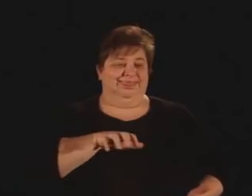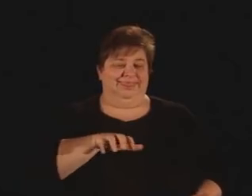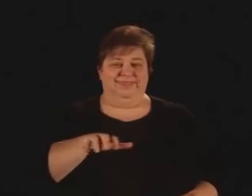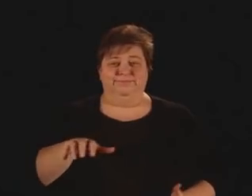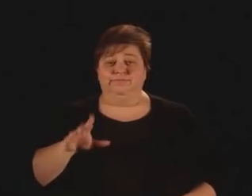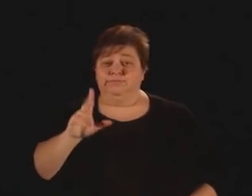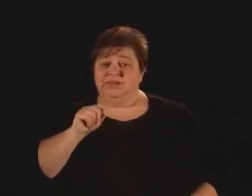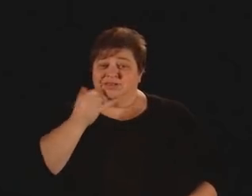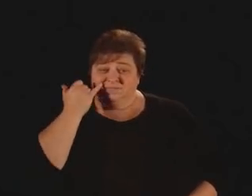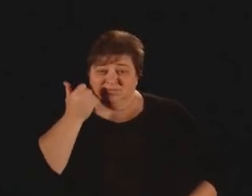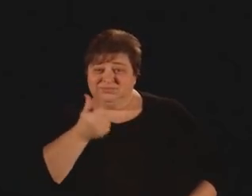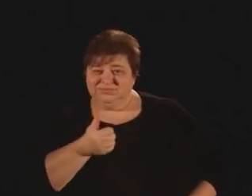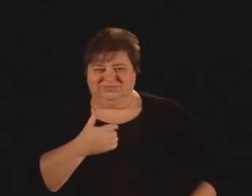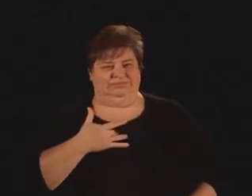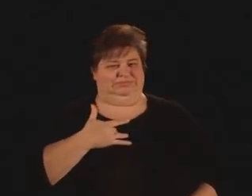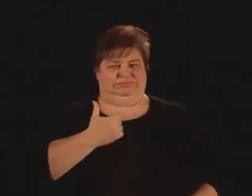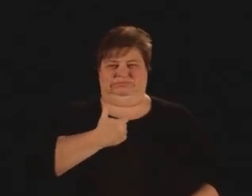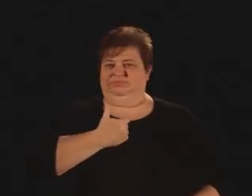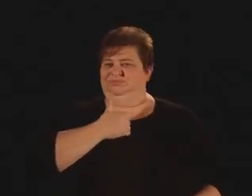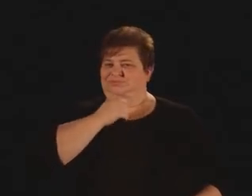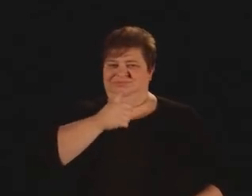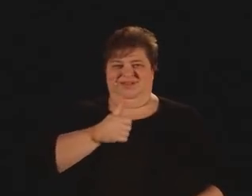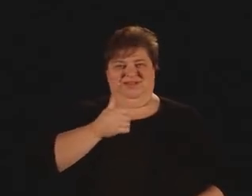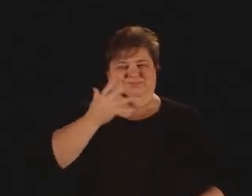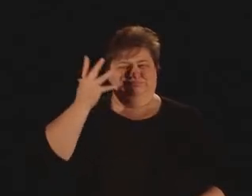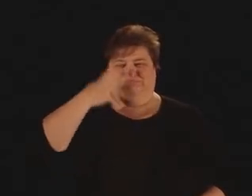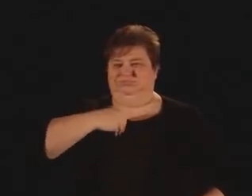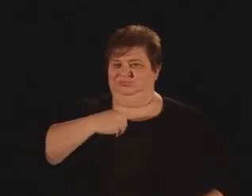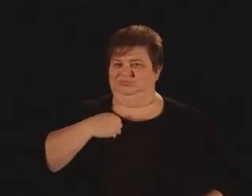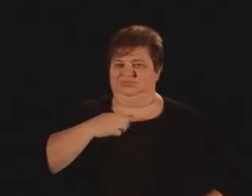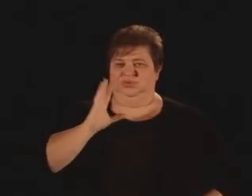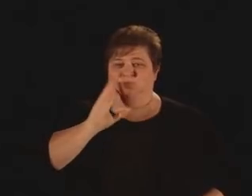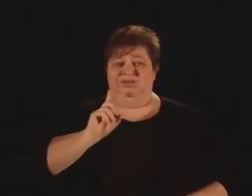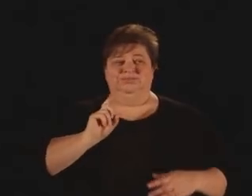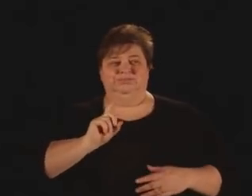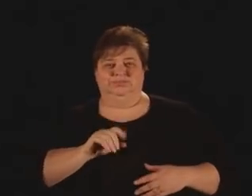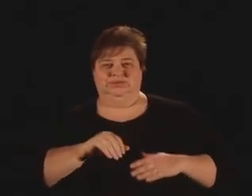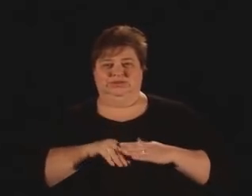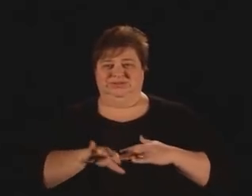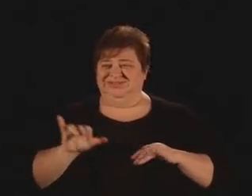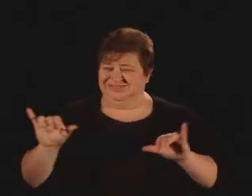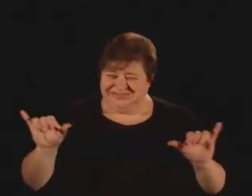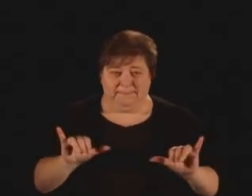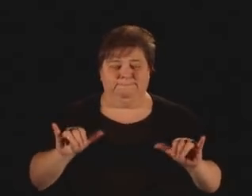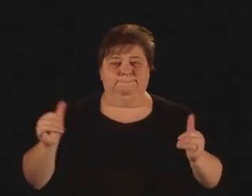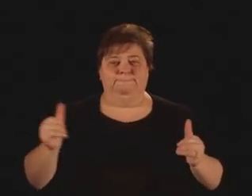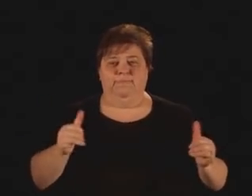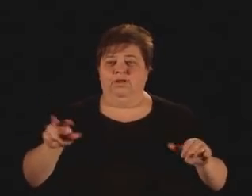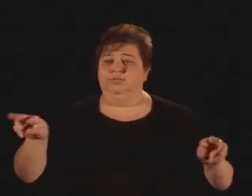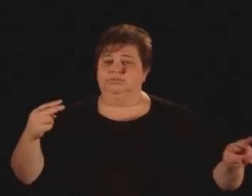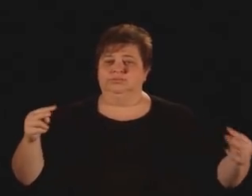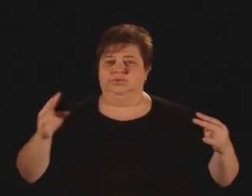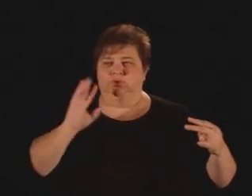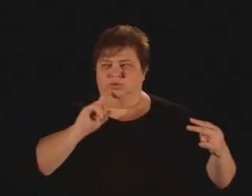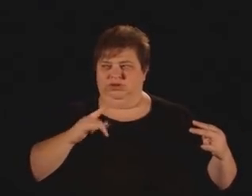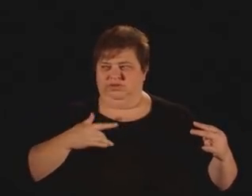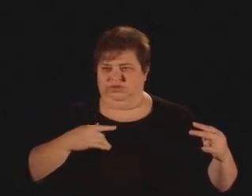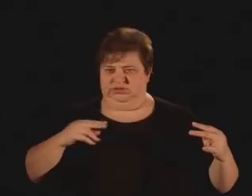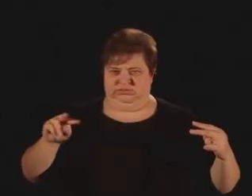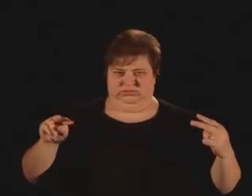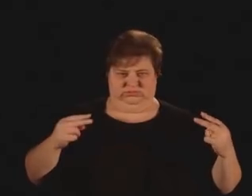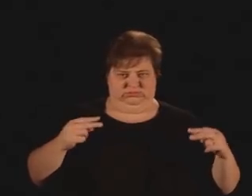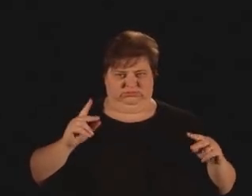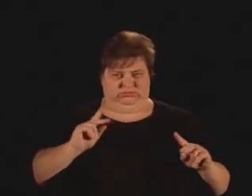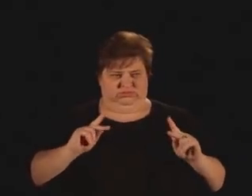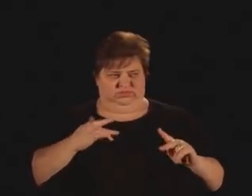But if you believe you are unattractive, you will walk into that very same party and you will perceive those very same